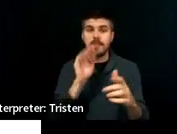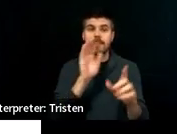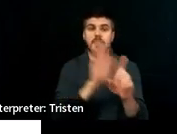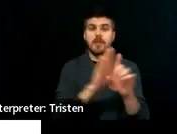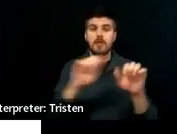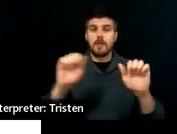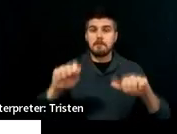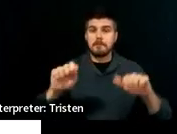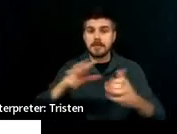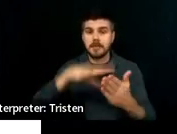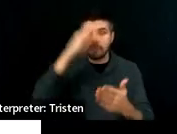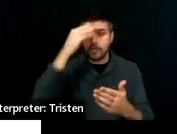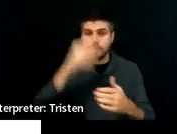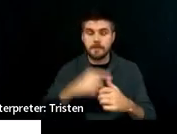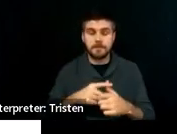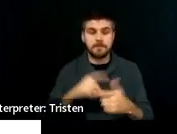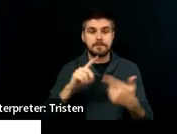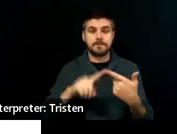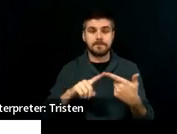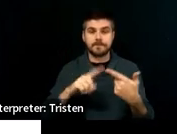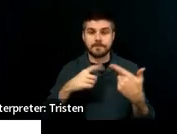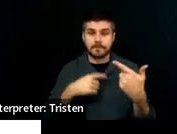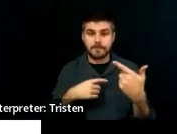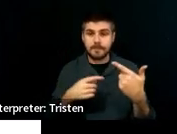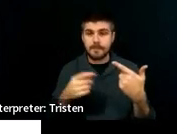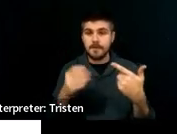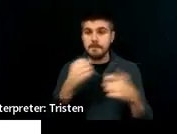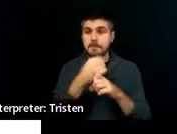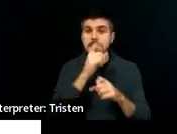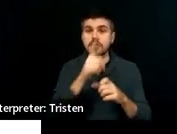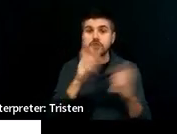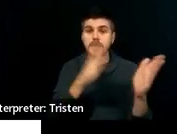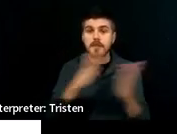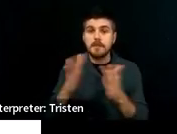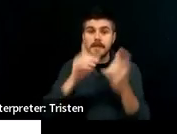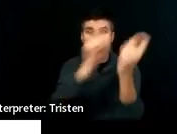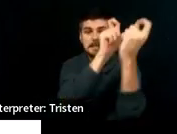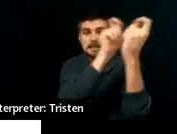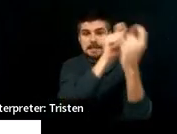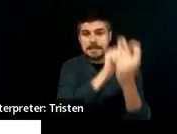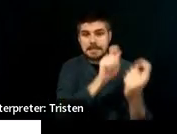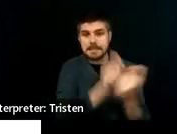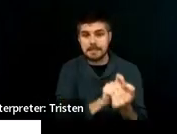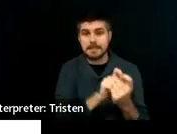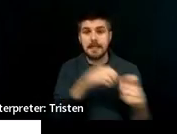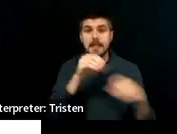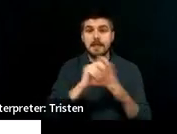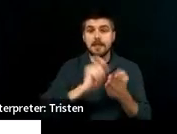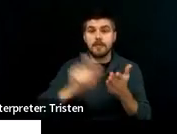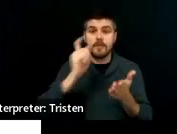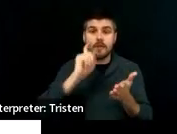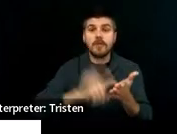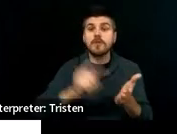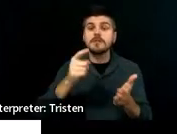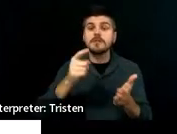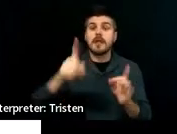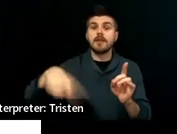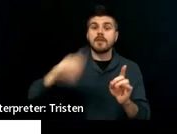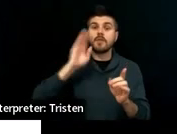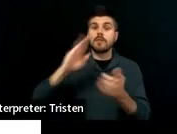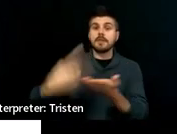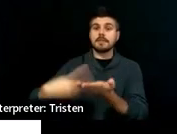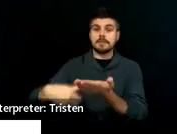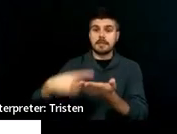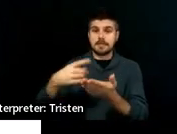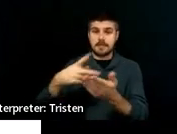learn. And number two, making sure that it's detailed in your written notice that you are discussing this with the parent.